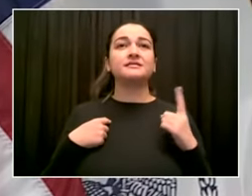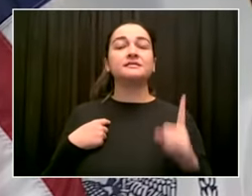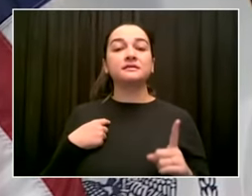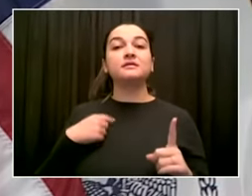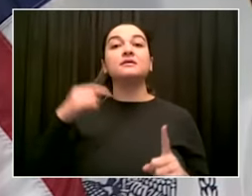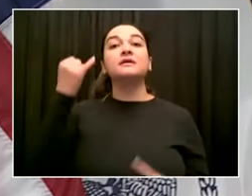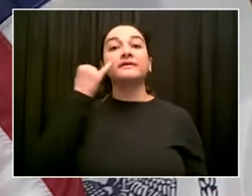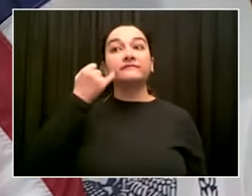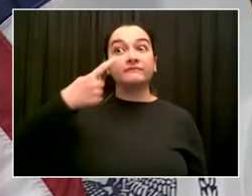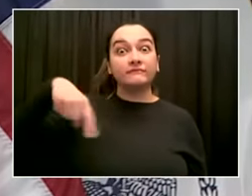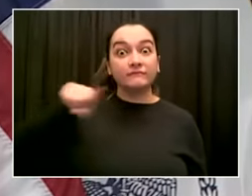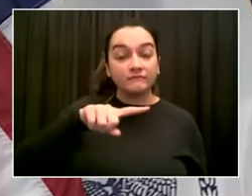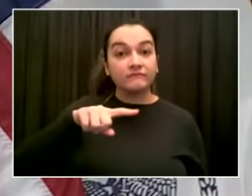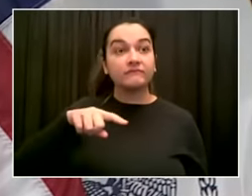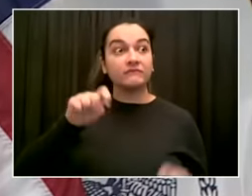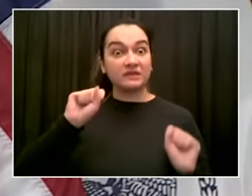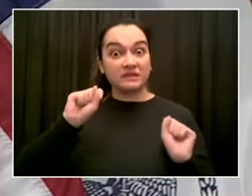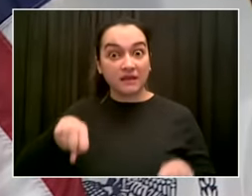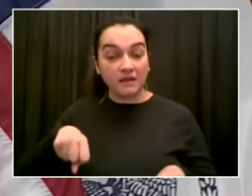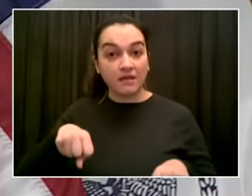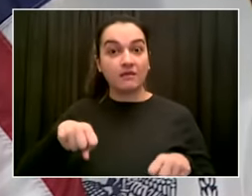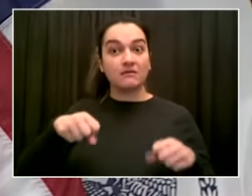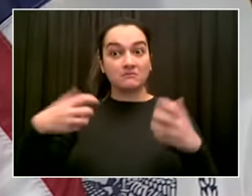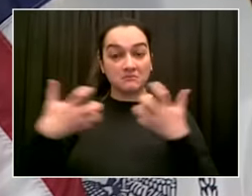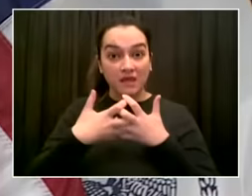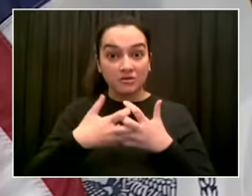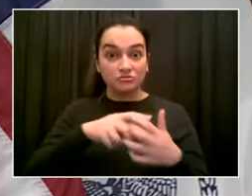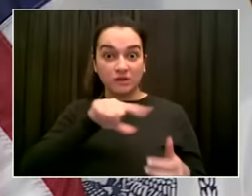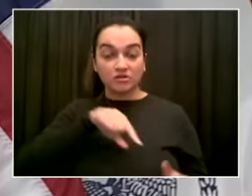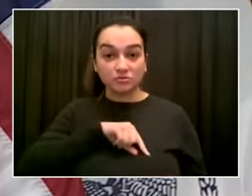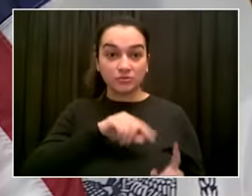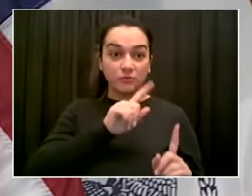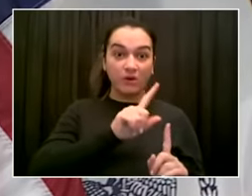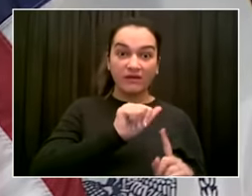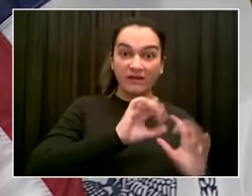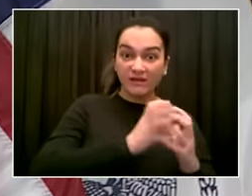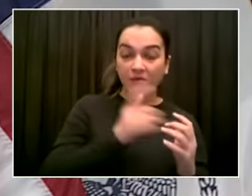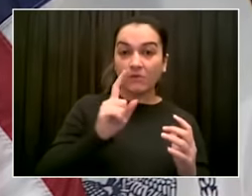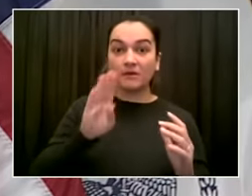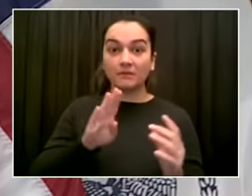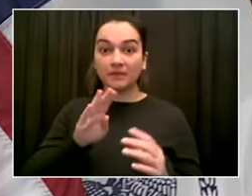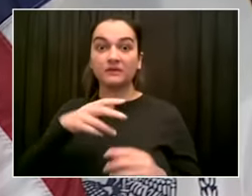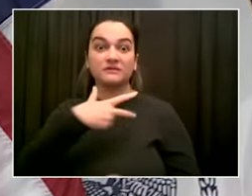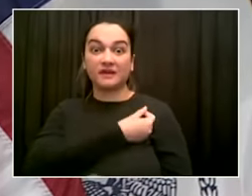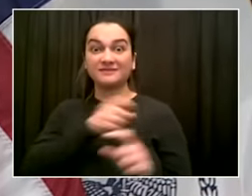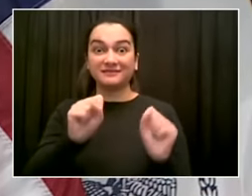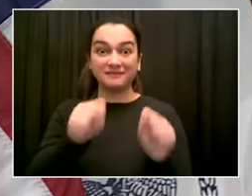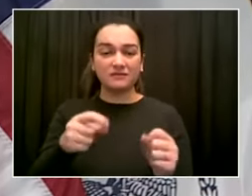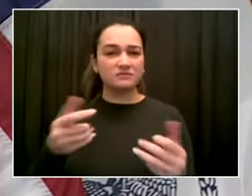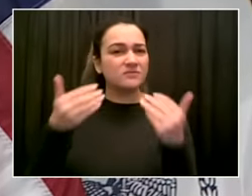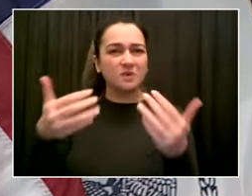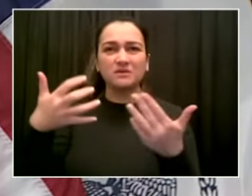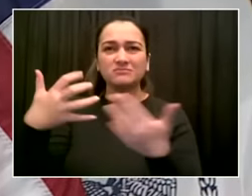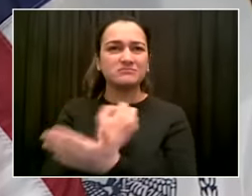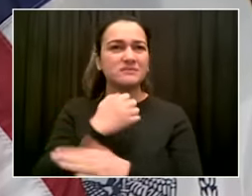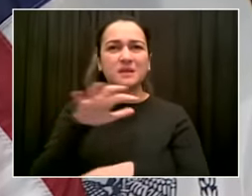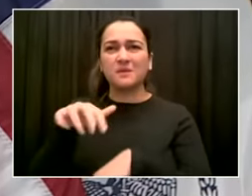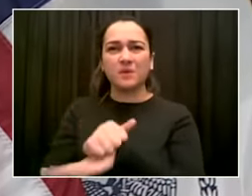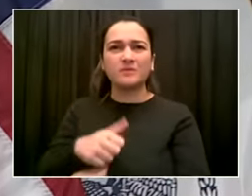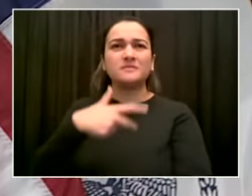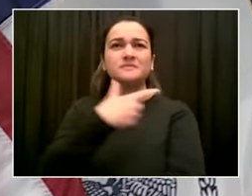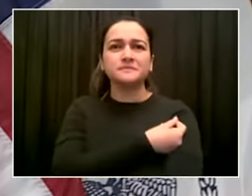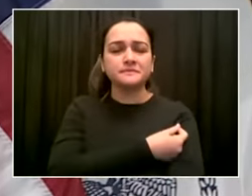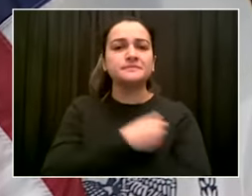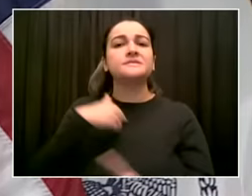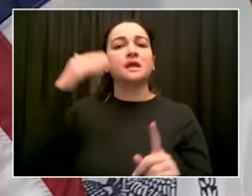New York City is going to be asked to vaccinate a lot of folks from suburbs, New Jersey, Connecticut, then give us a hell of a lot more vaccine.